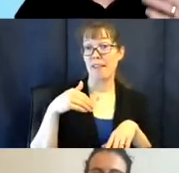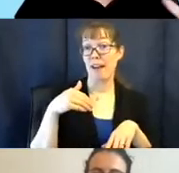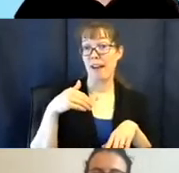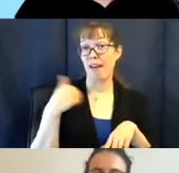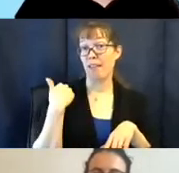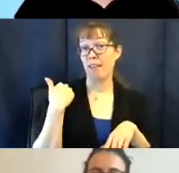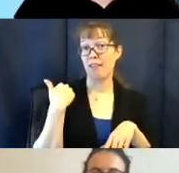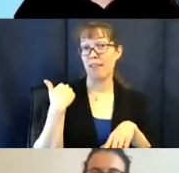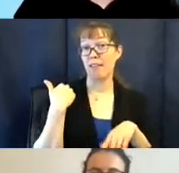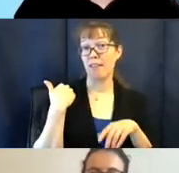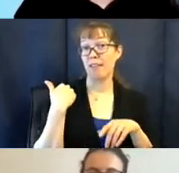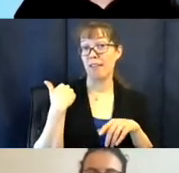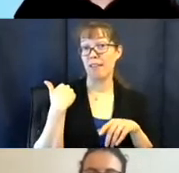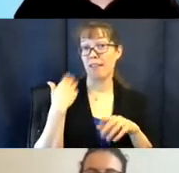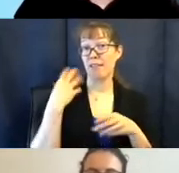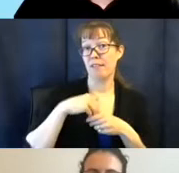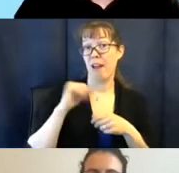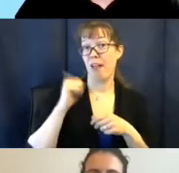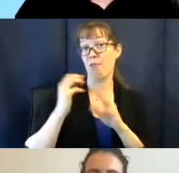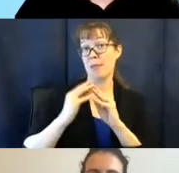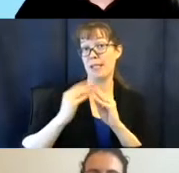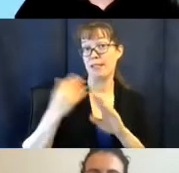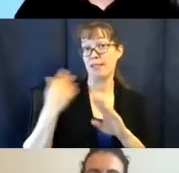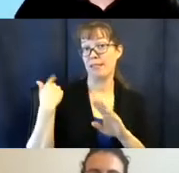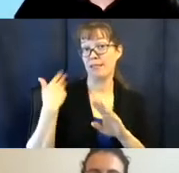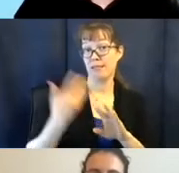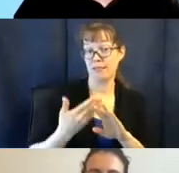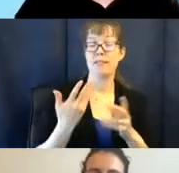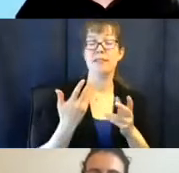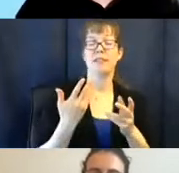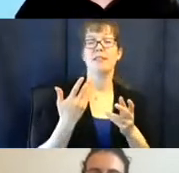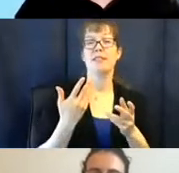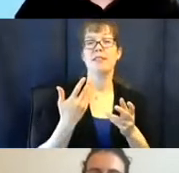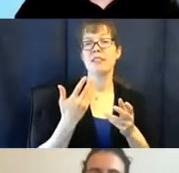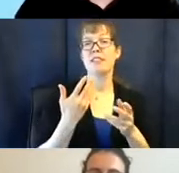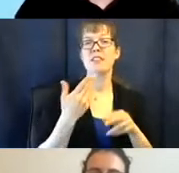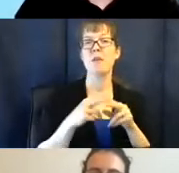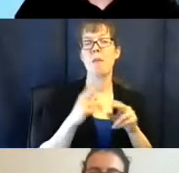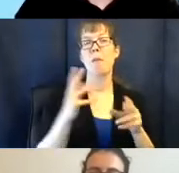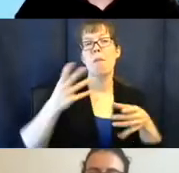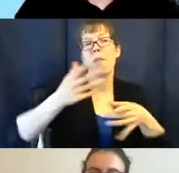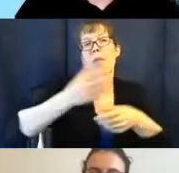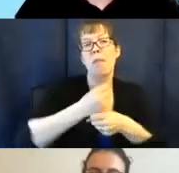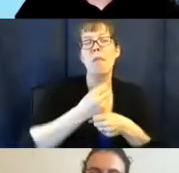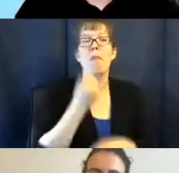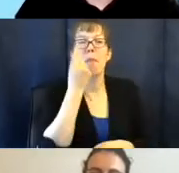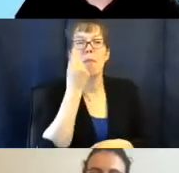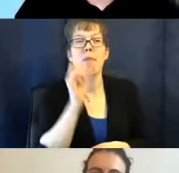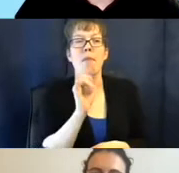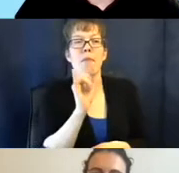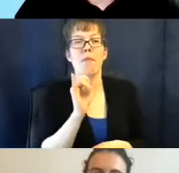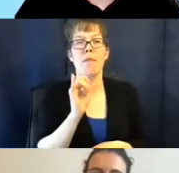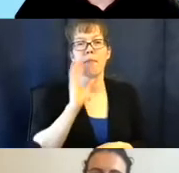many of the events that we've held, this will give you a taste of where we've